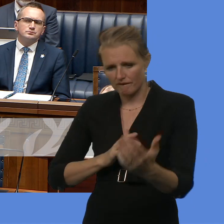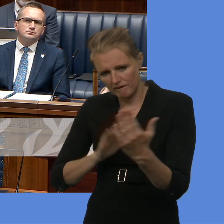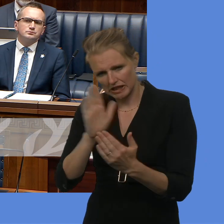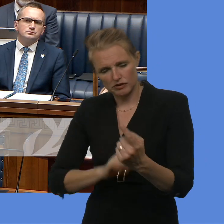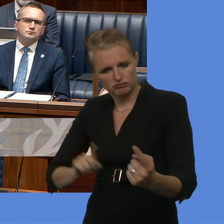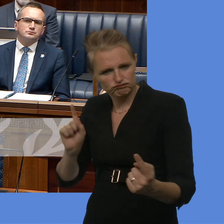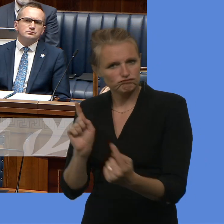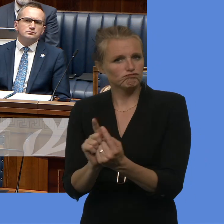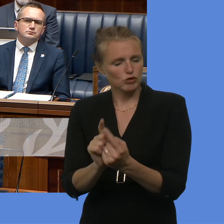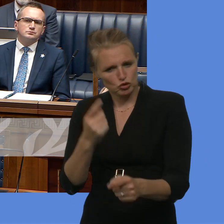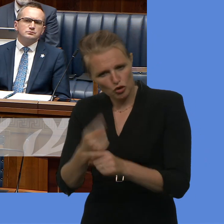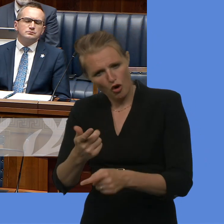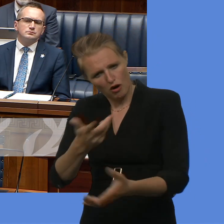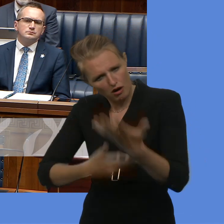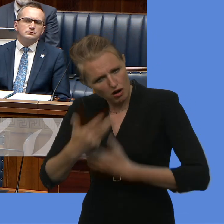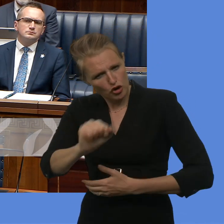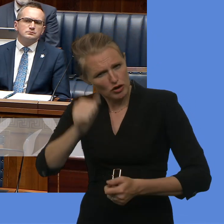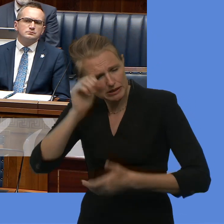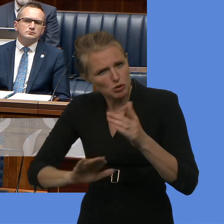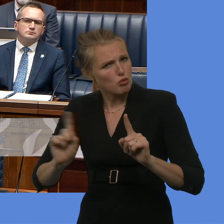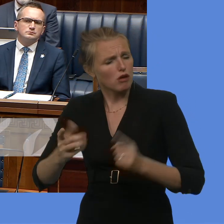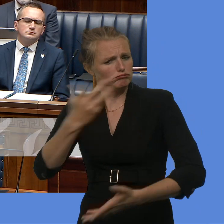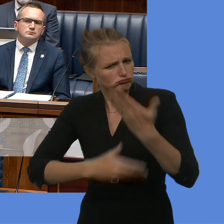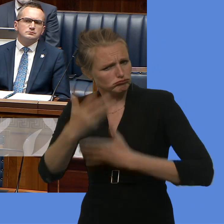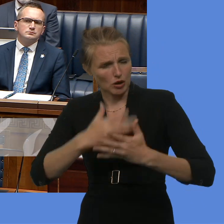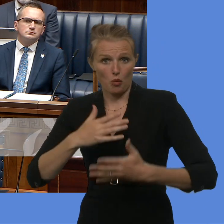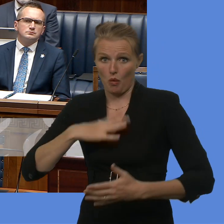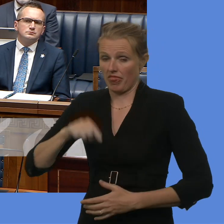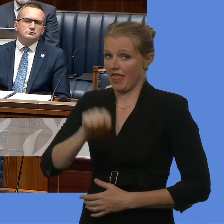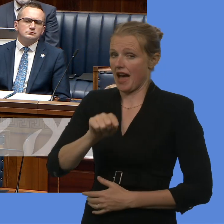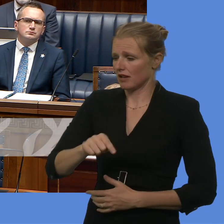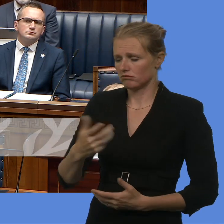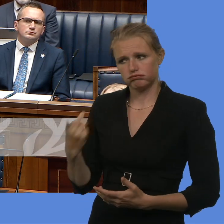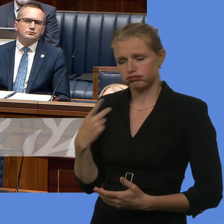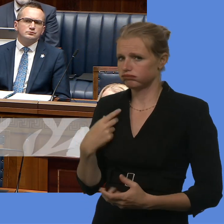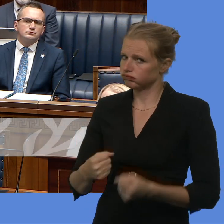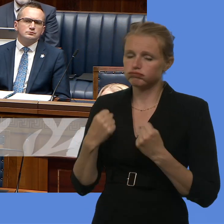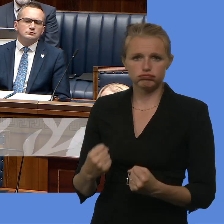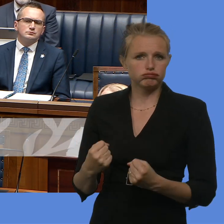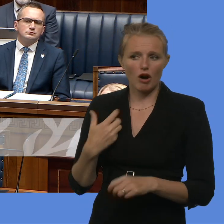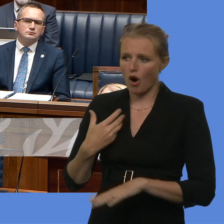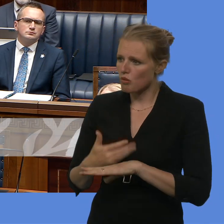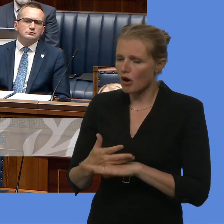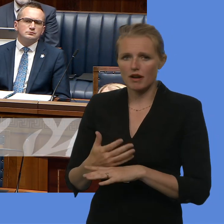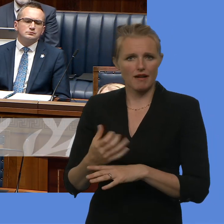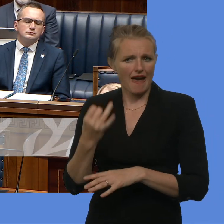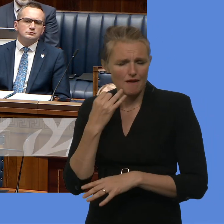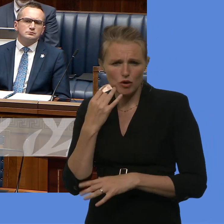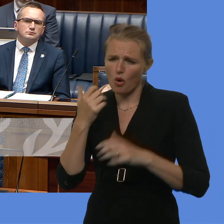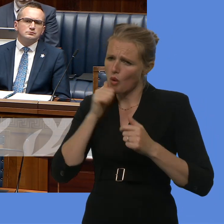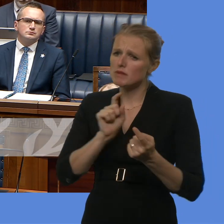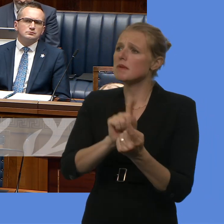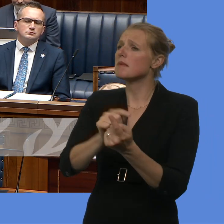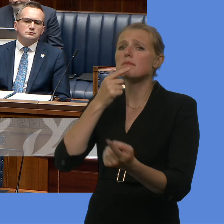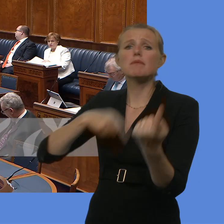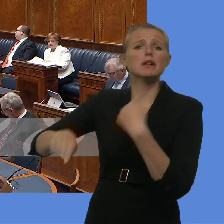about their direct experiences, and that's why we have been keen to do so. That's what we do for much of our week as well. look, absolutely,